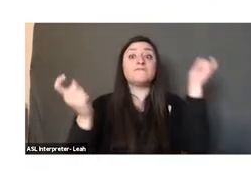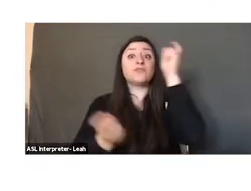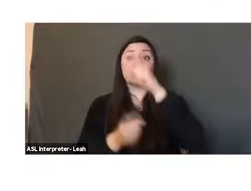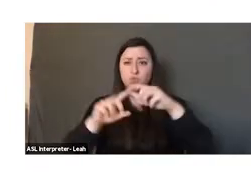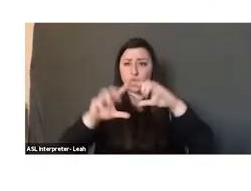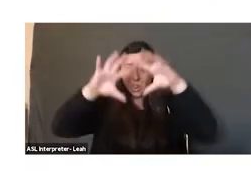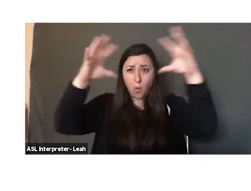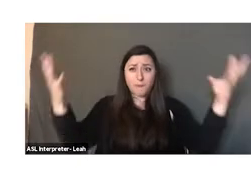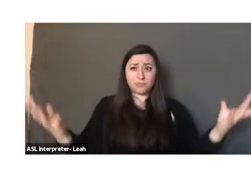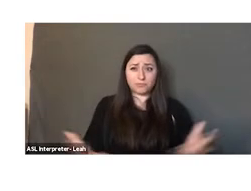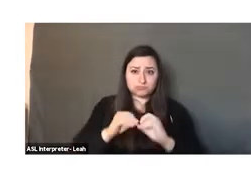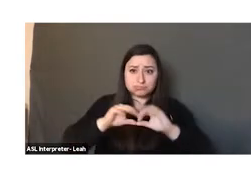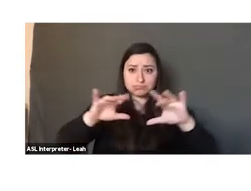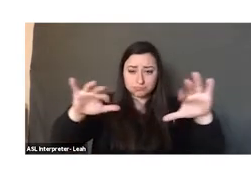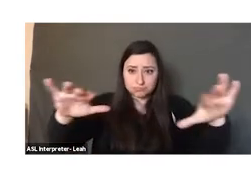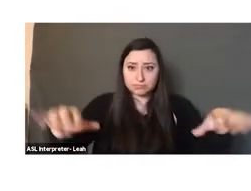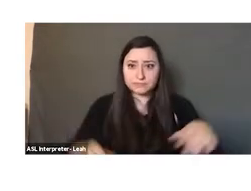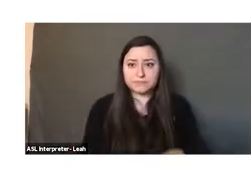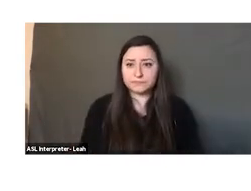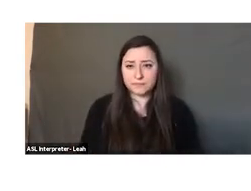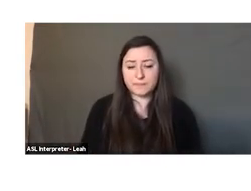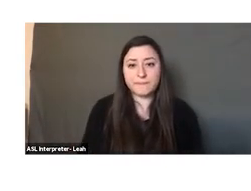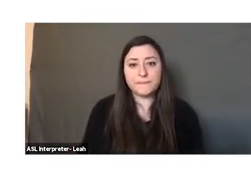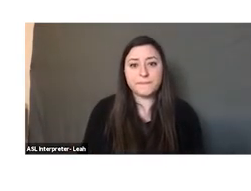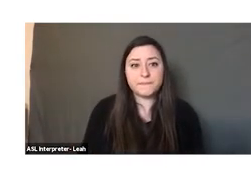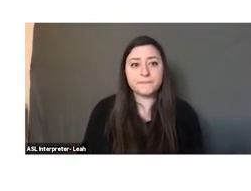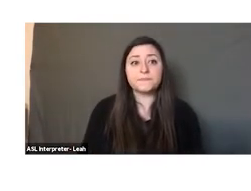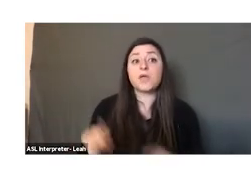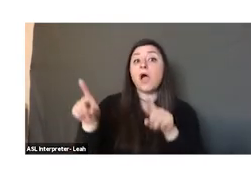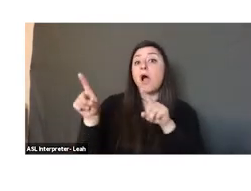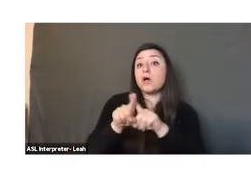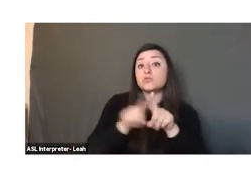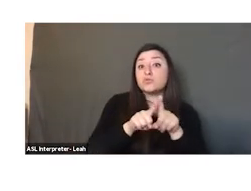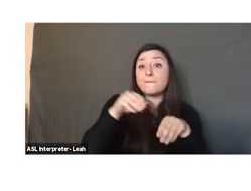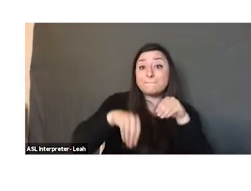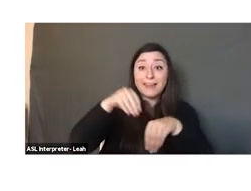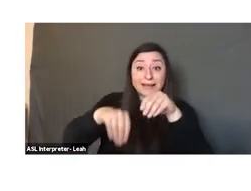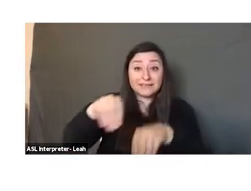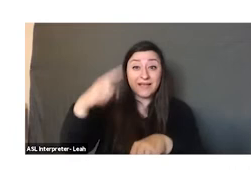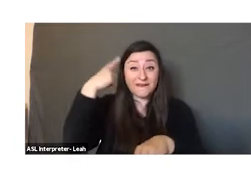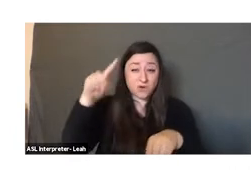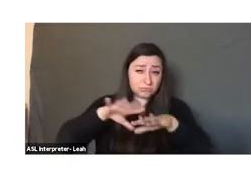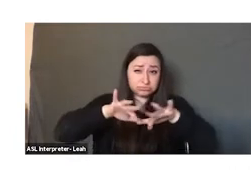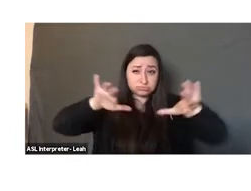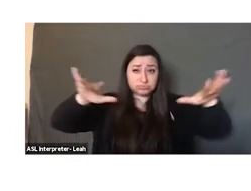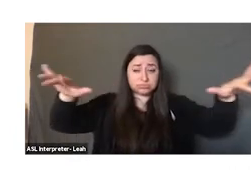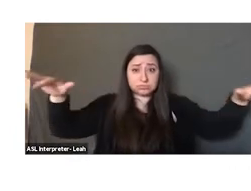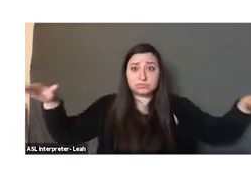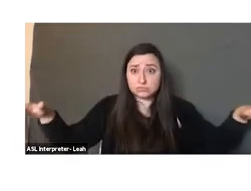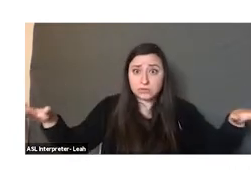global products. Also, planting these on a very large scale helped